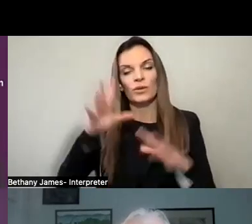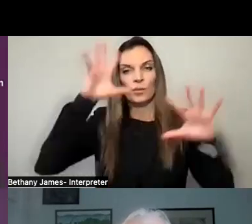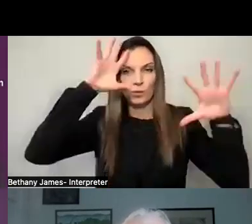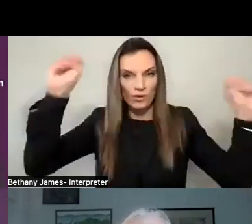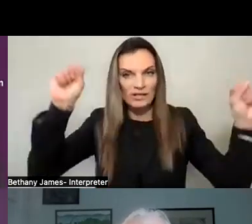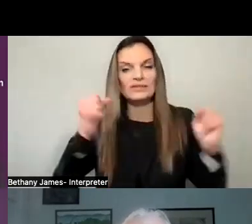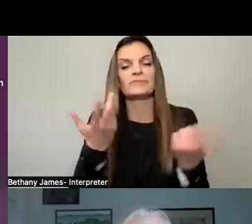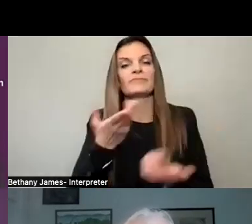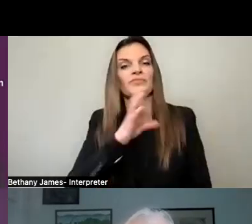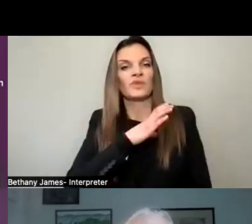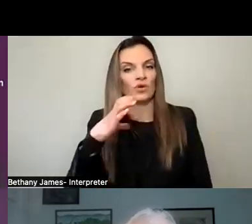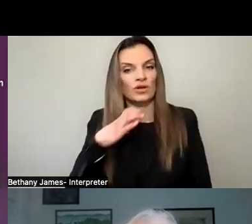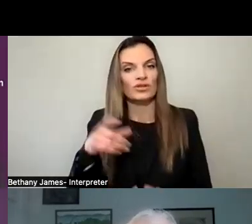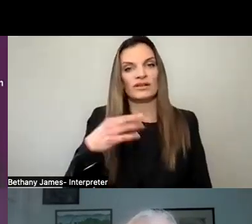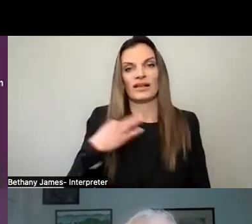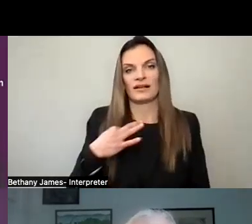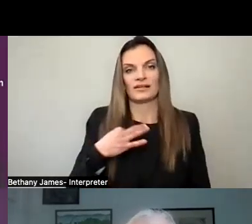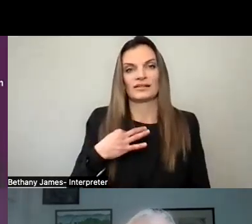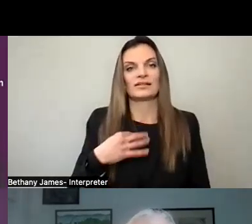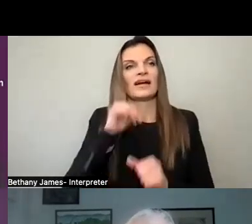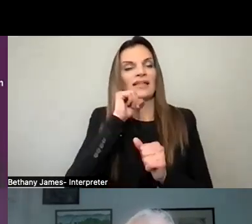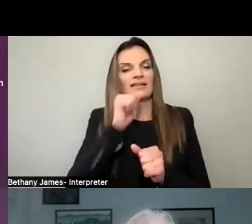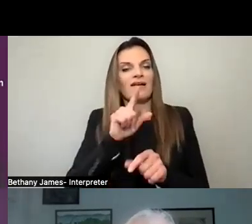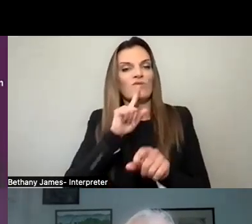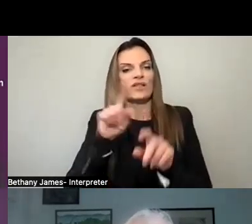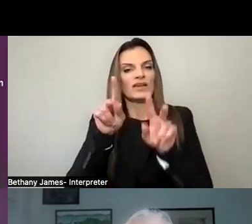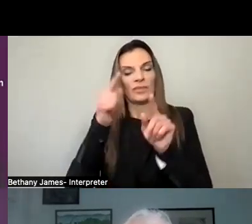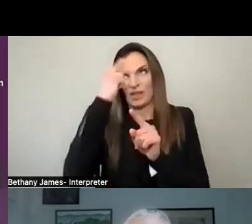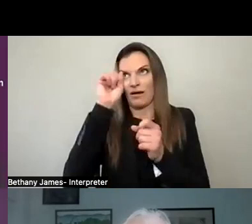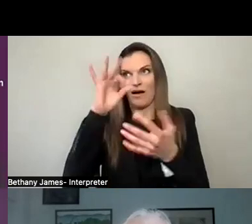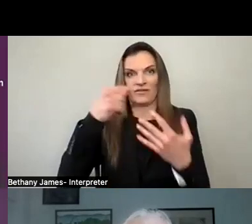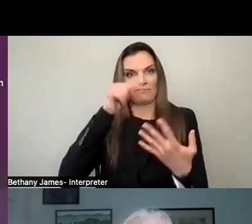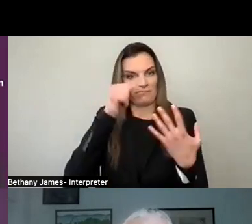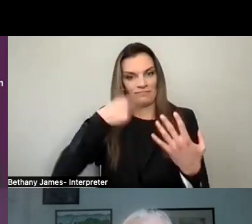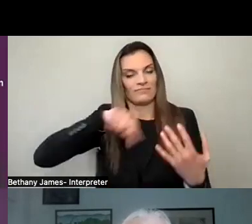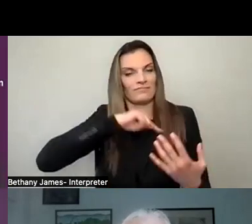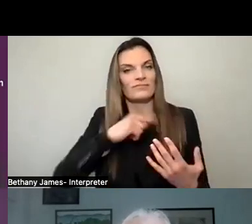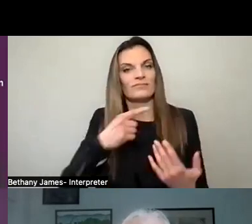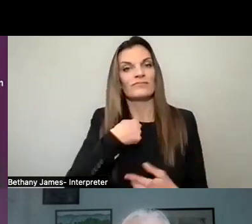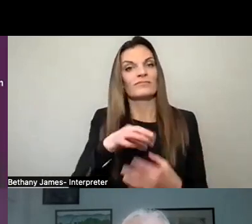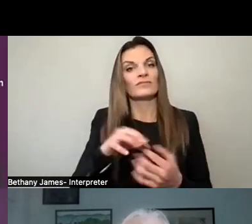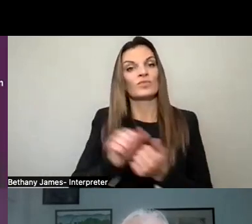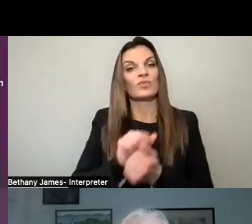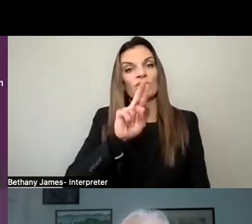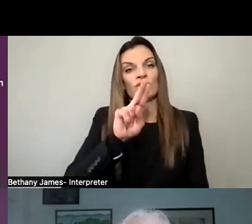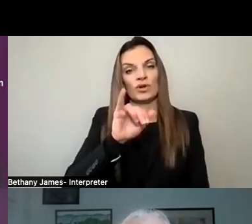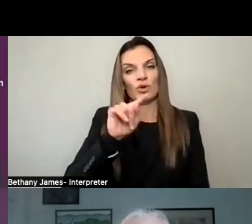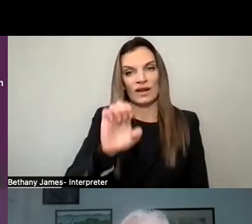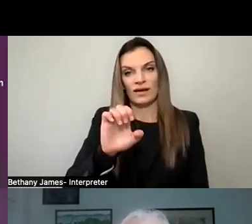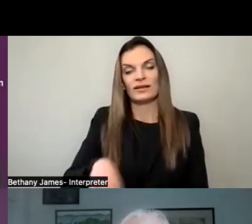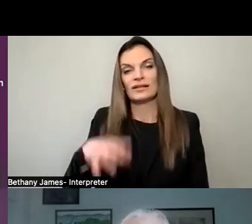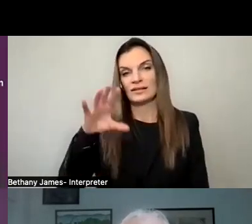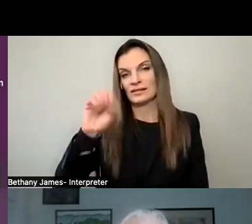congressional candidates, and not on us here in the village. I'm part of Unite Sleepy Hollow, which is a